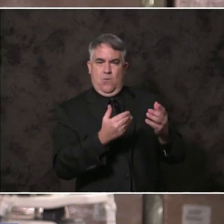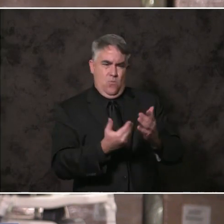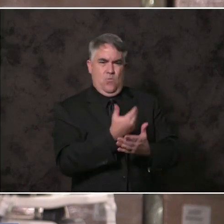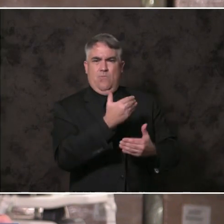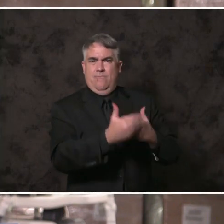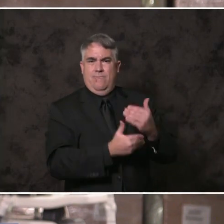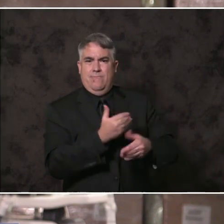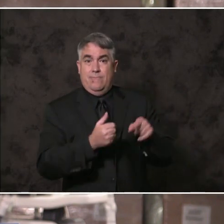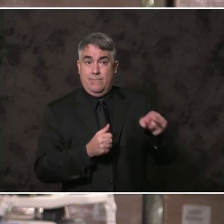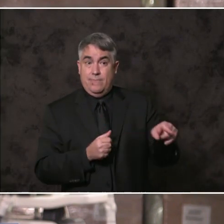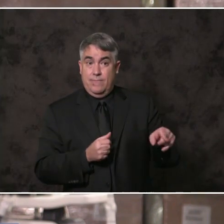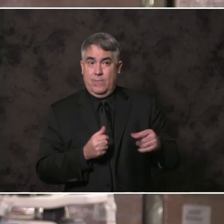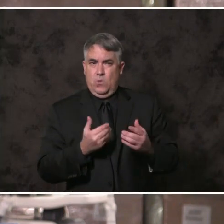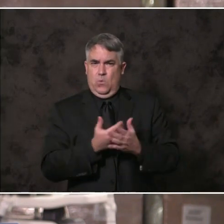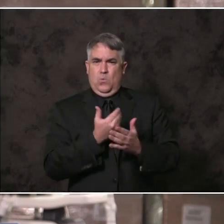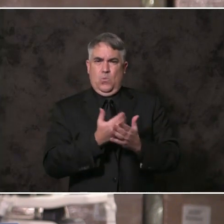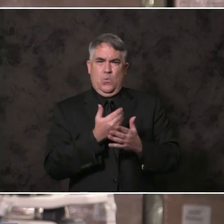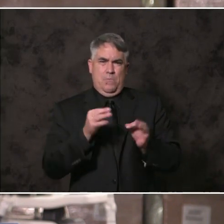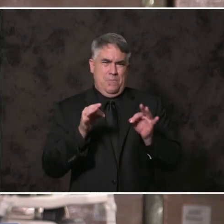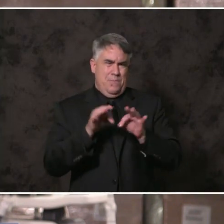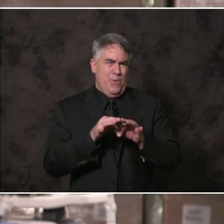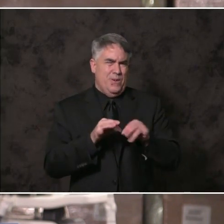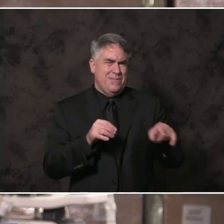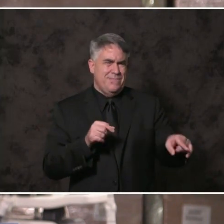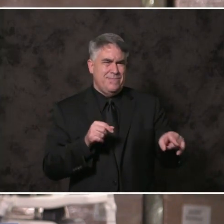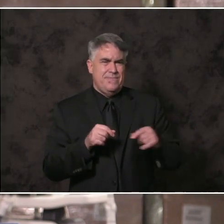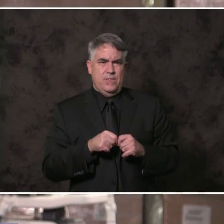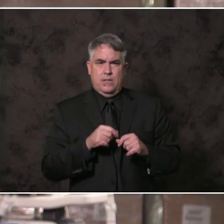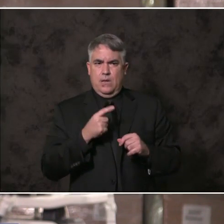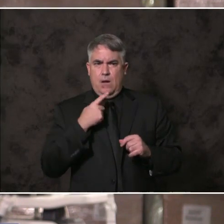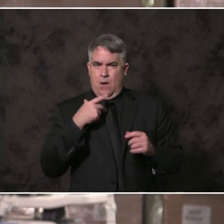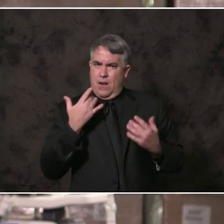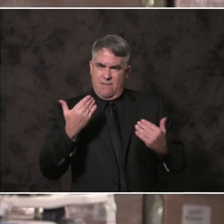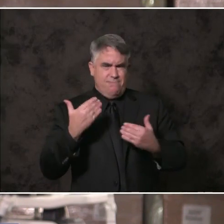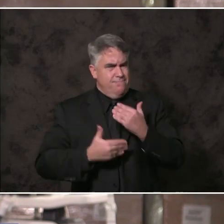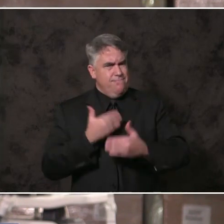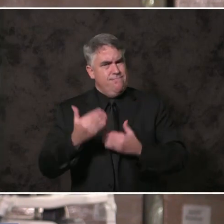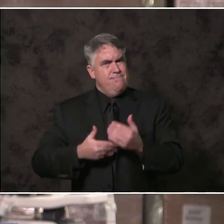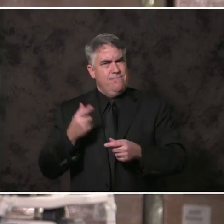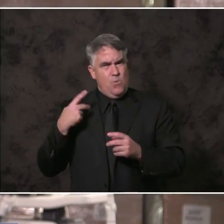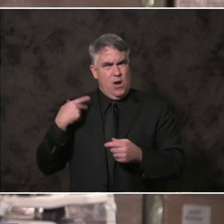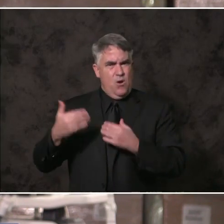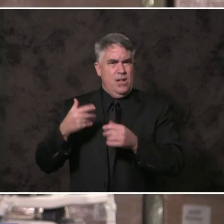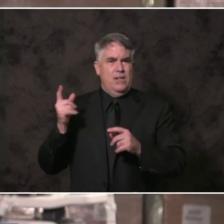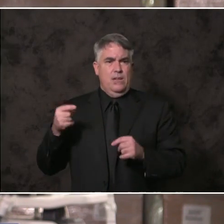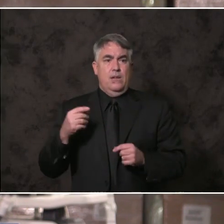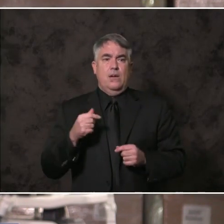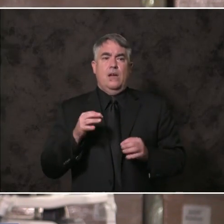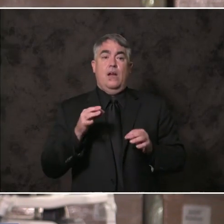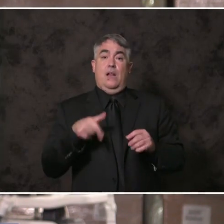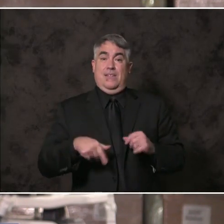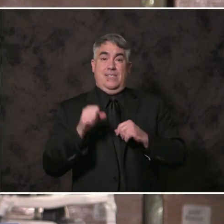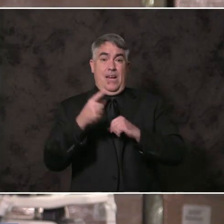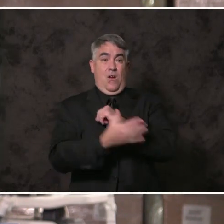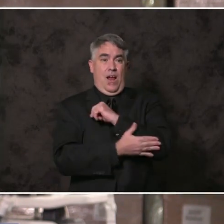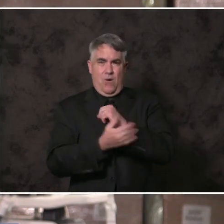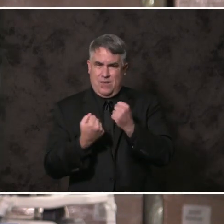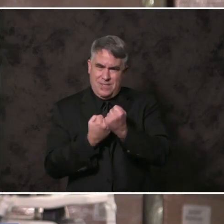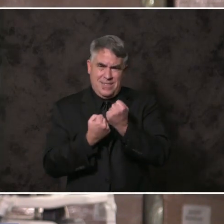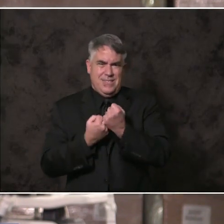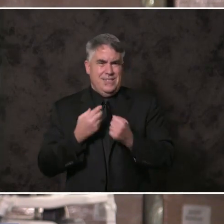facilities is an urgent priority. We need to ensure that youth in our county's care are supported, safe,